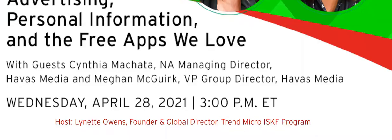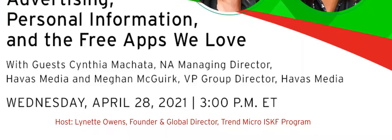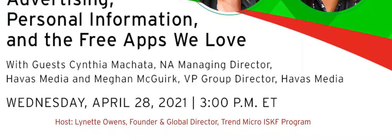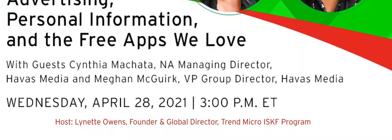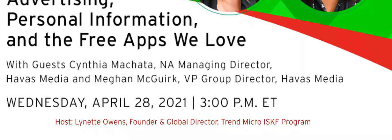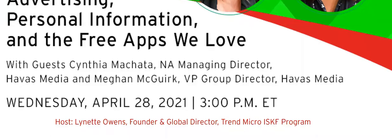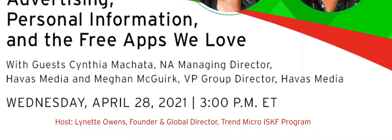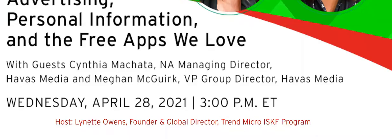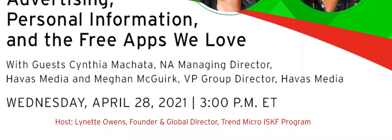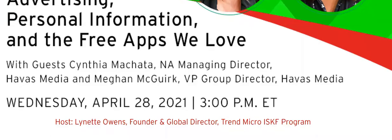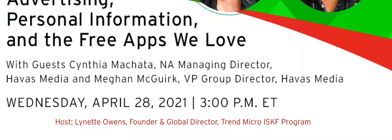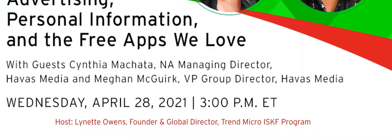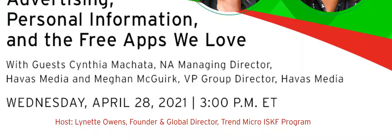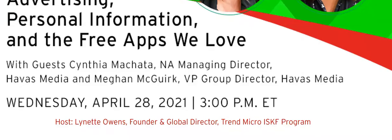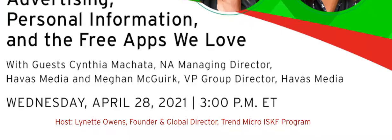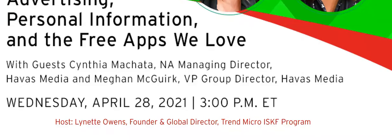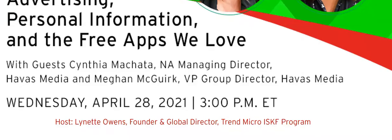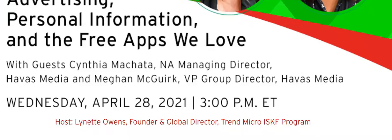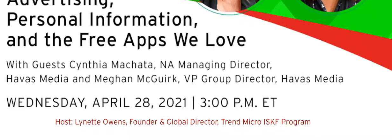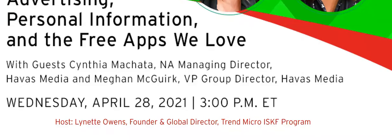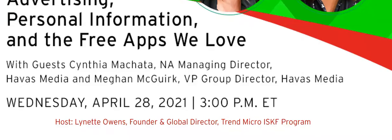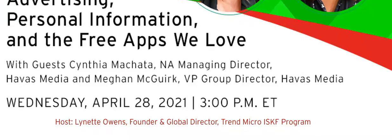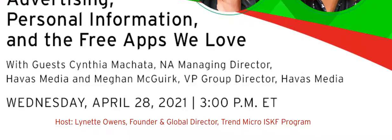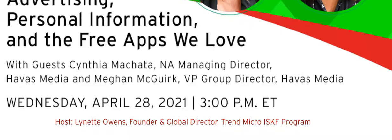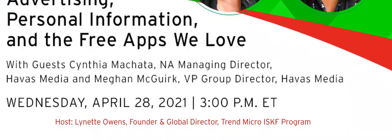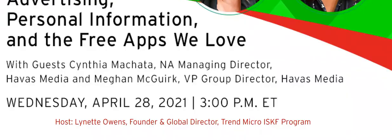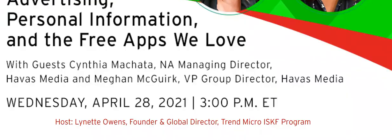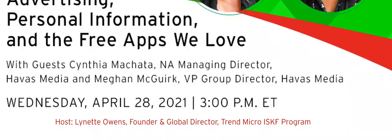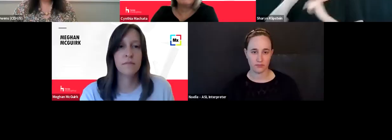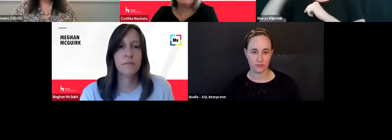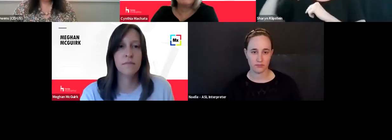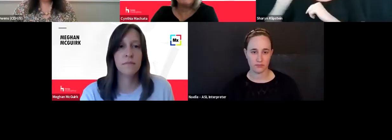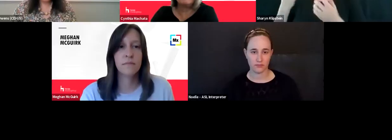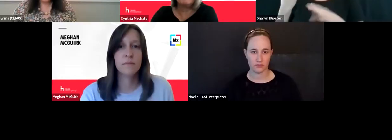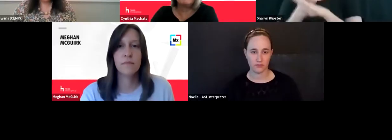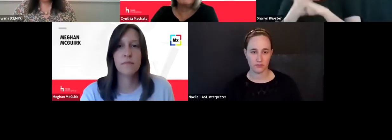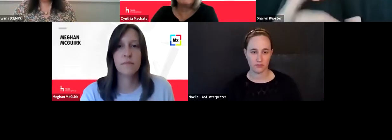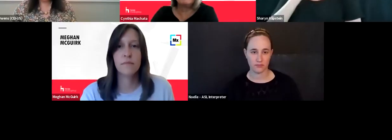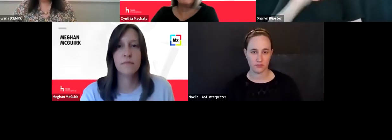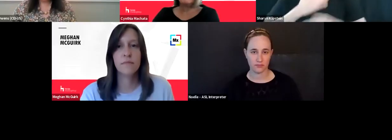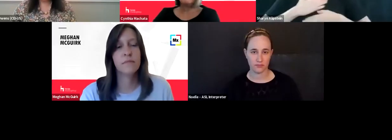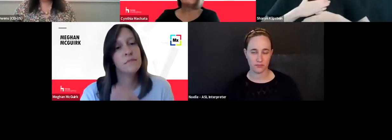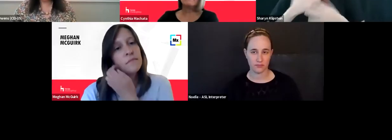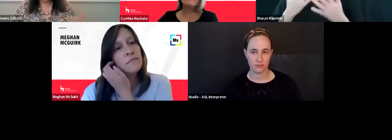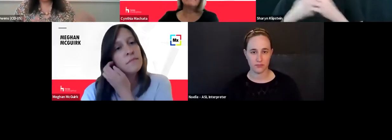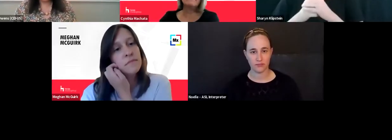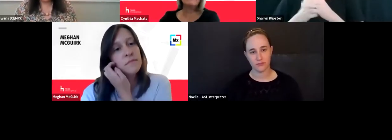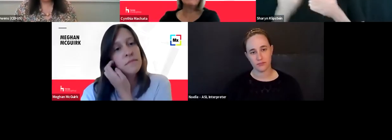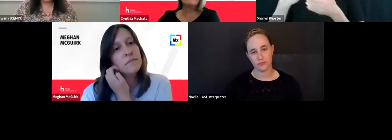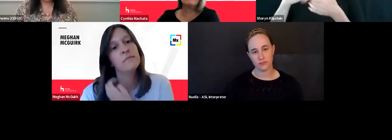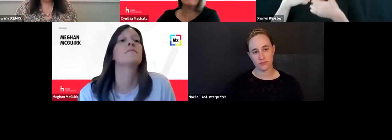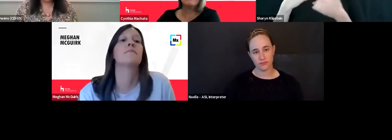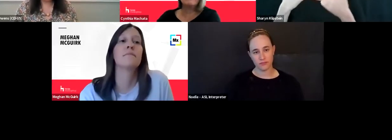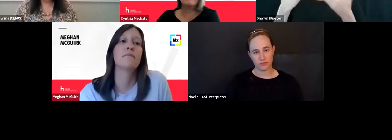services and apps that we enjoy every day. Joining me, I'd first like to